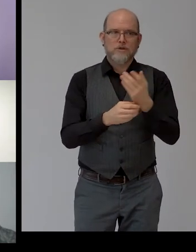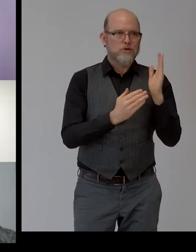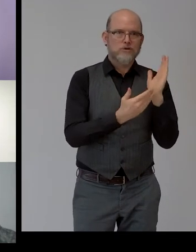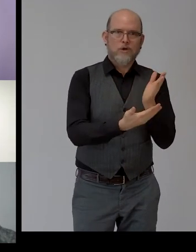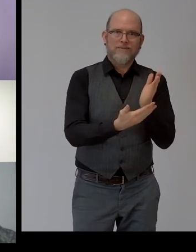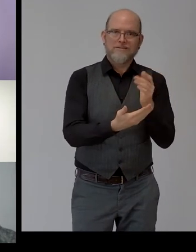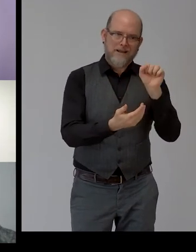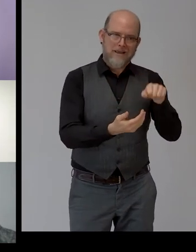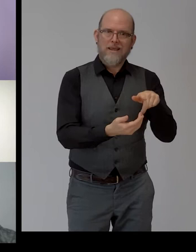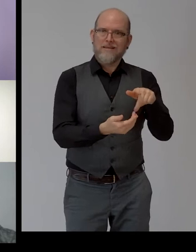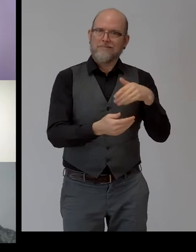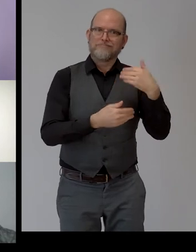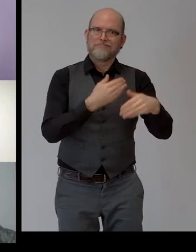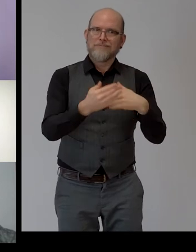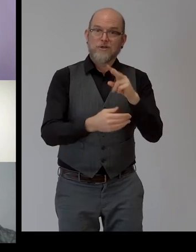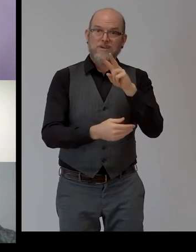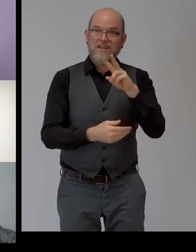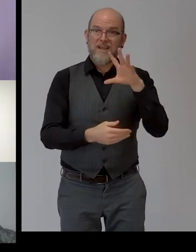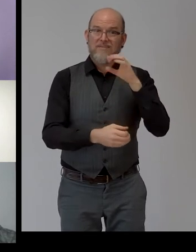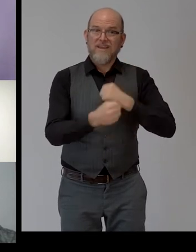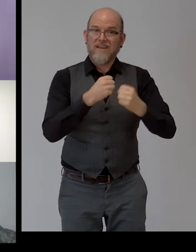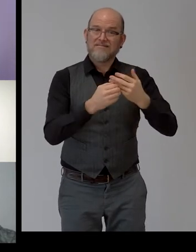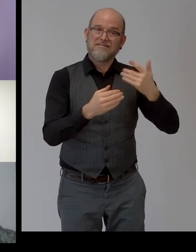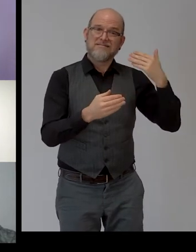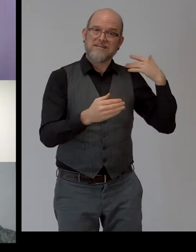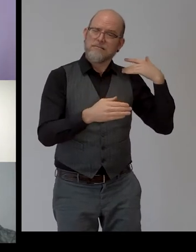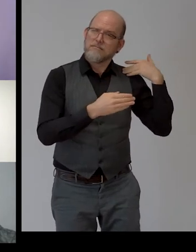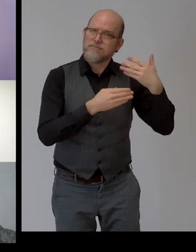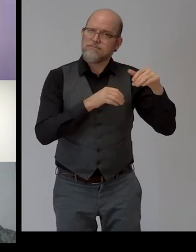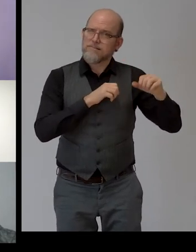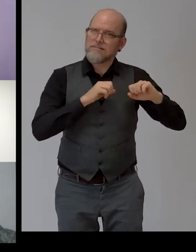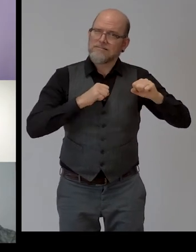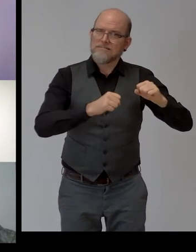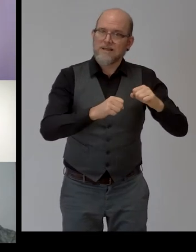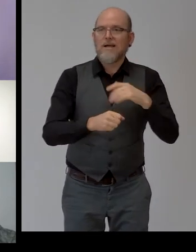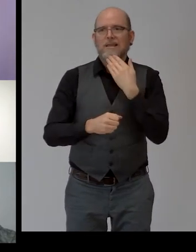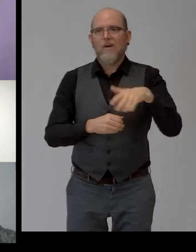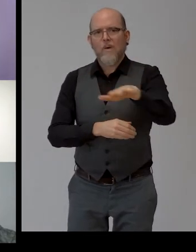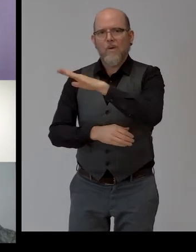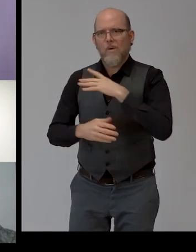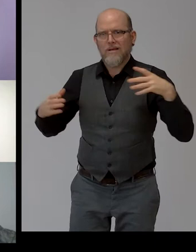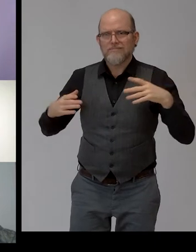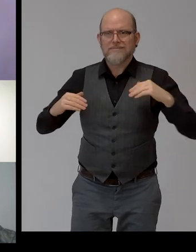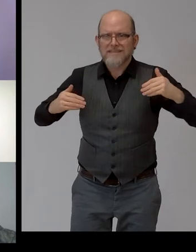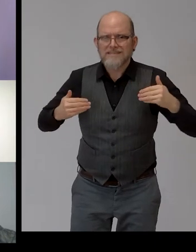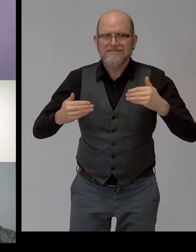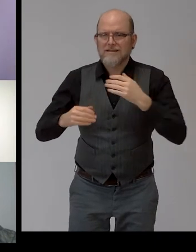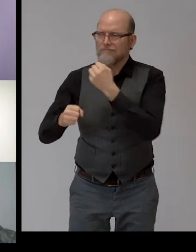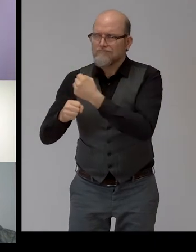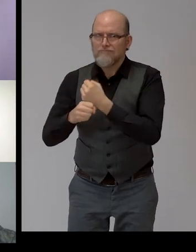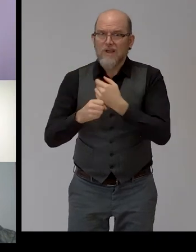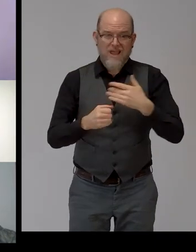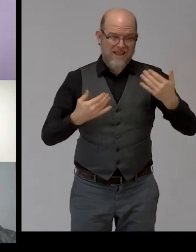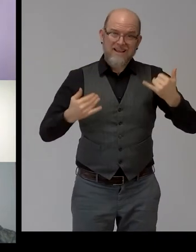Our service users, staff and the employers. The work is not finished and we still need individual